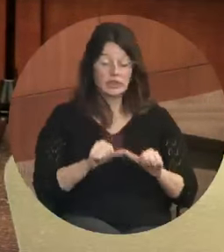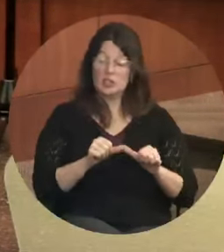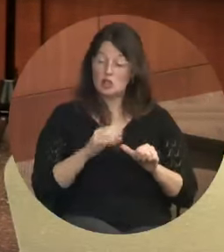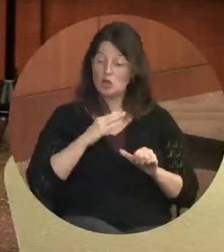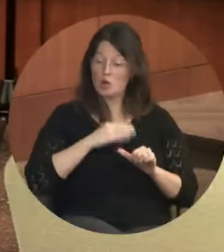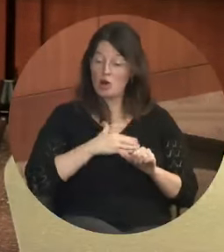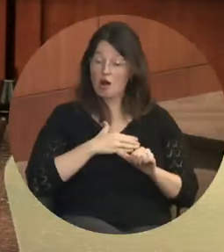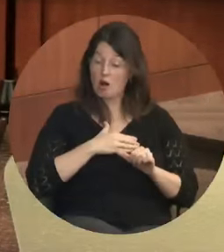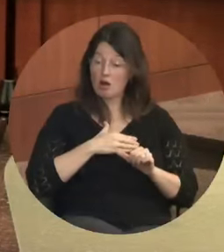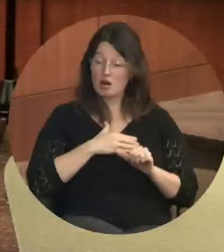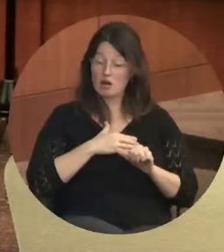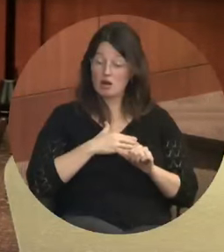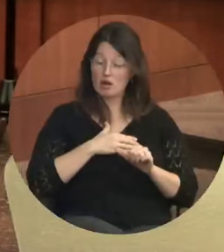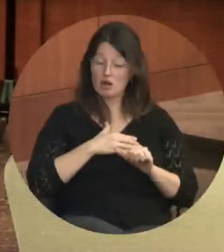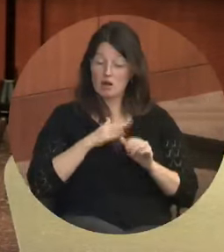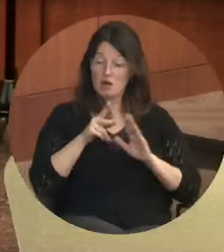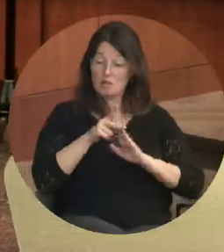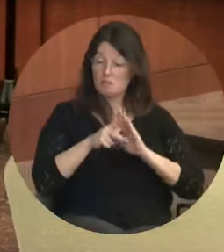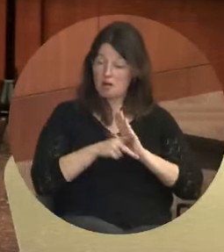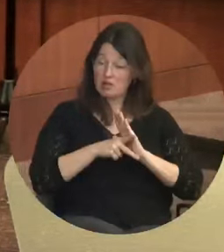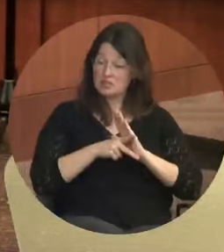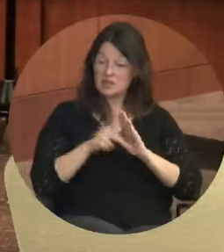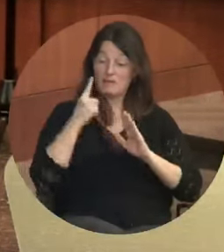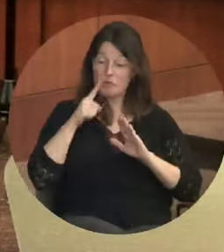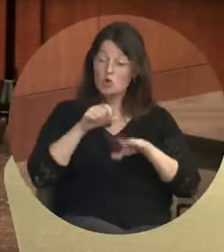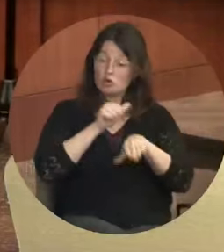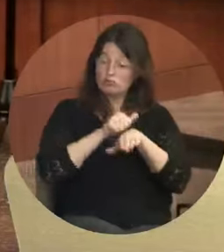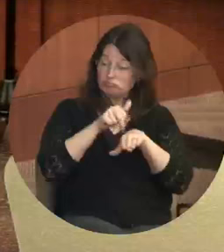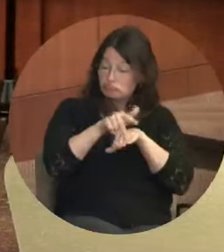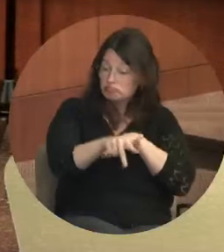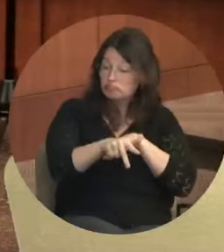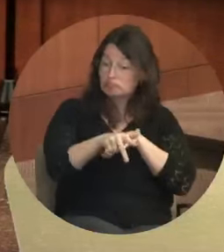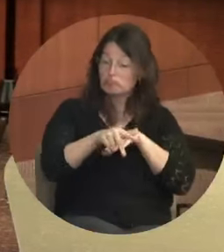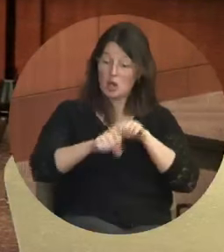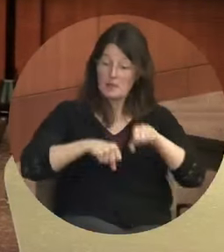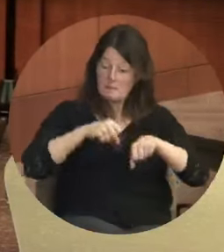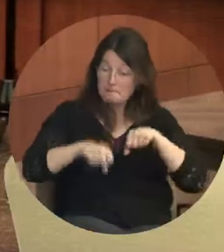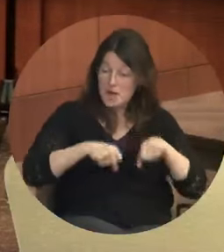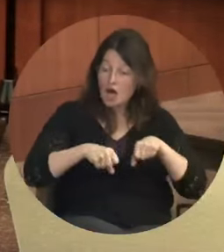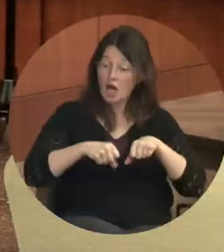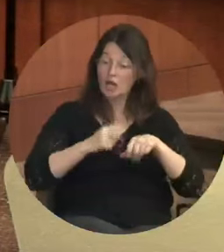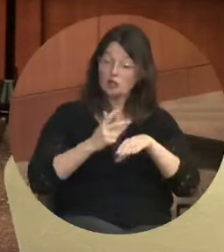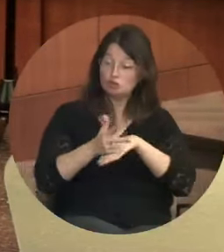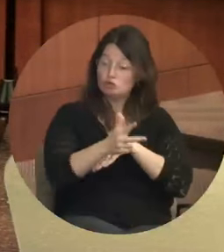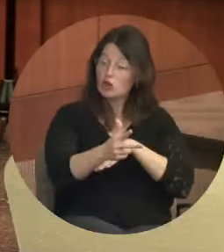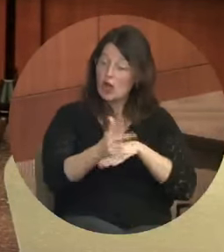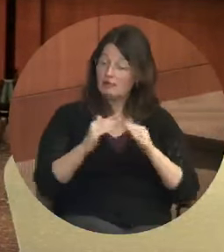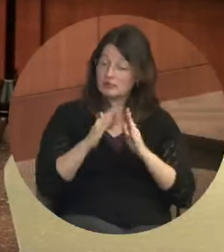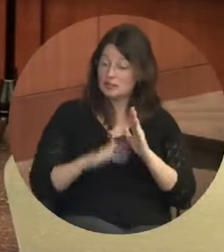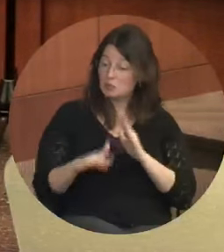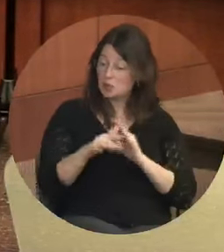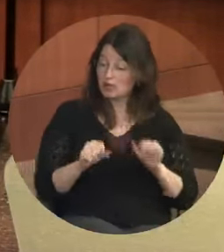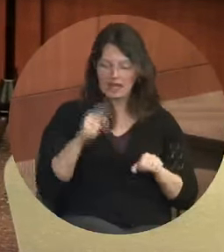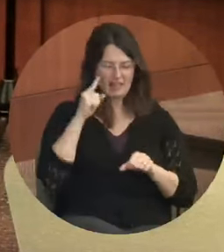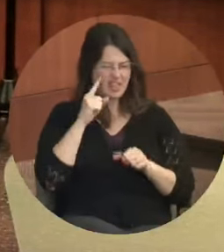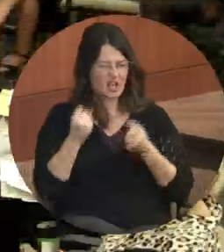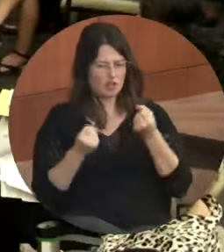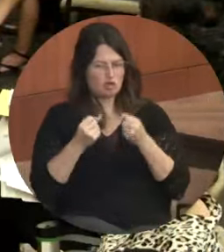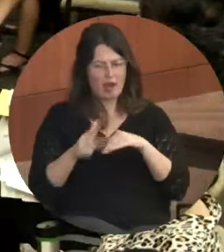has the opportunity to live in a walkable, bikeable, drivable neighborhood. I think we've got the drivable part.